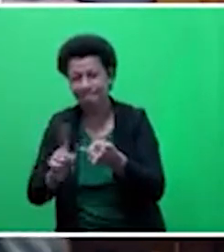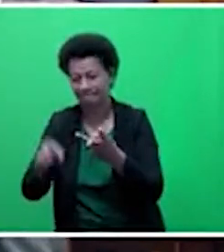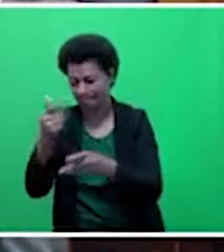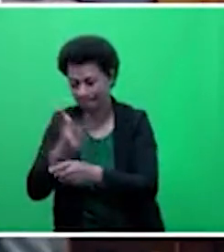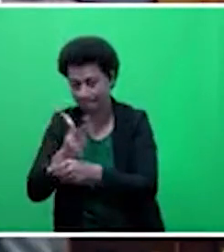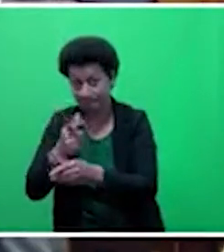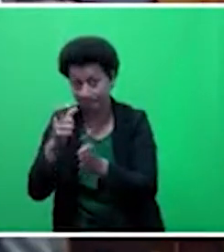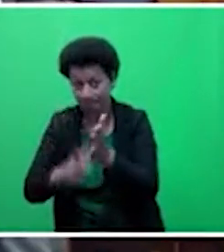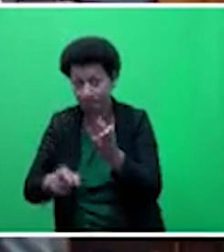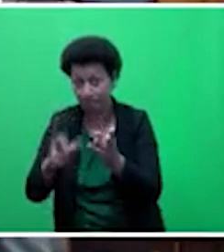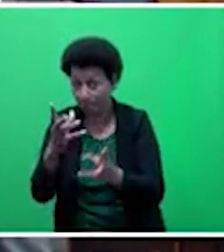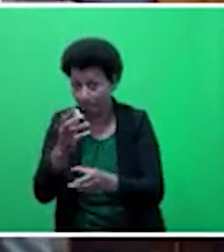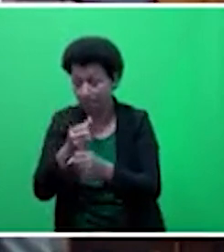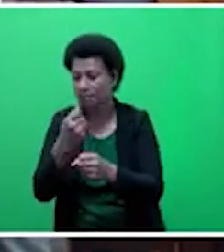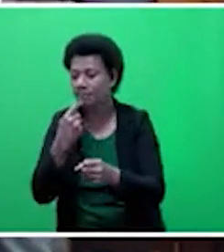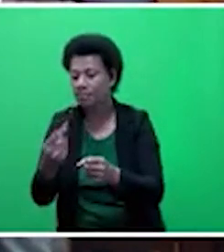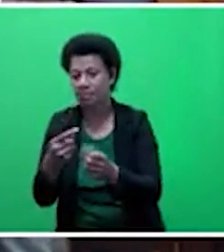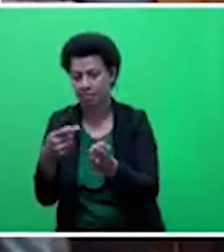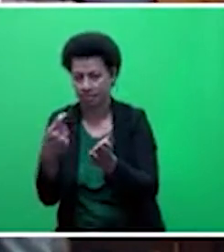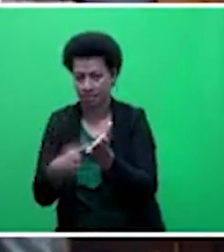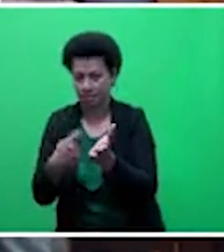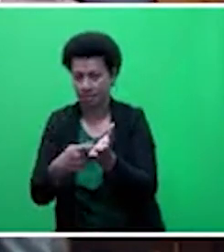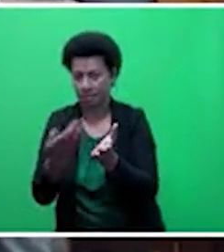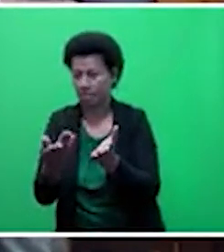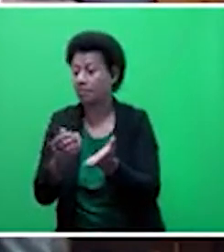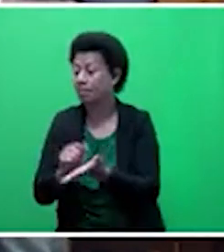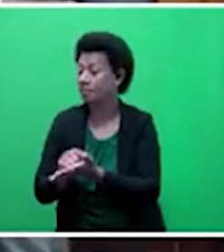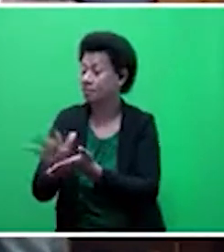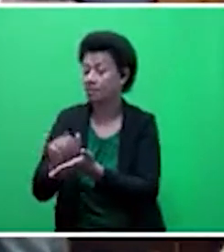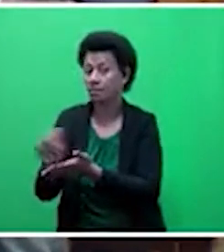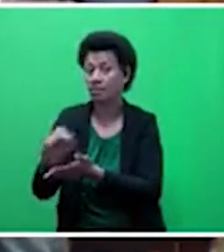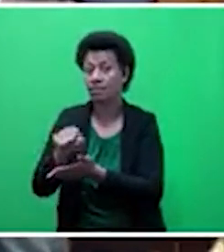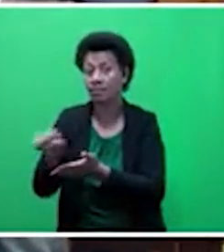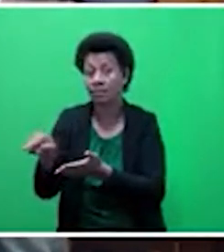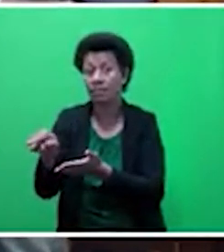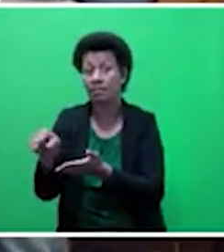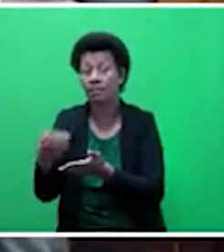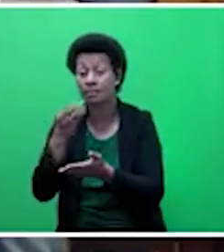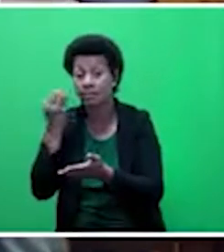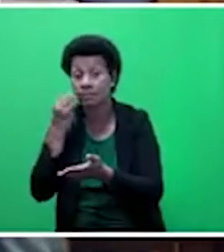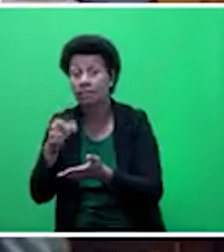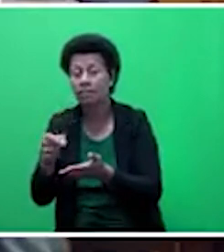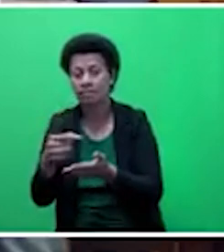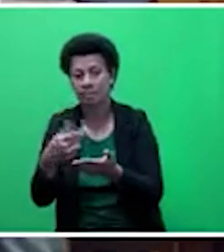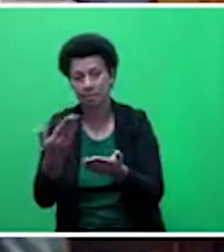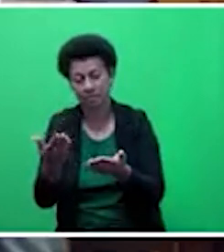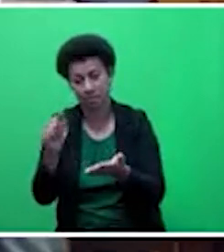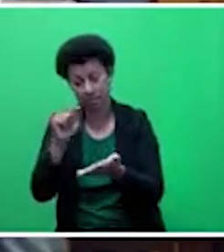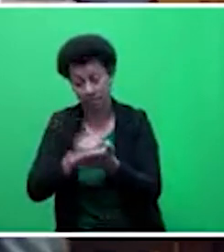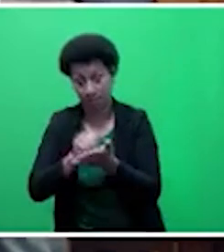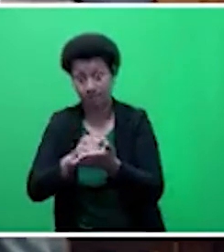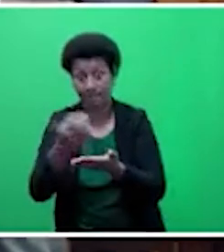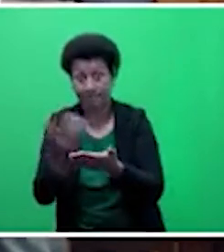And then they say, can make only this much margin. Then they will sell it to the supermarket and then shop and save will come and wherever the retail supermarkets are.